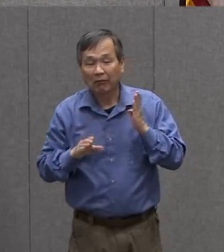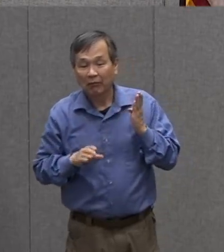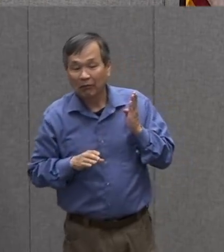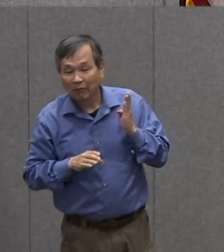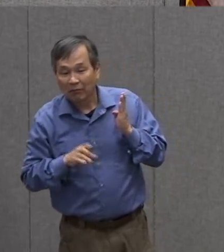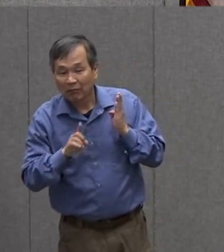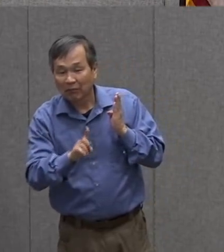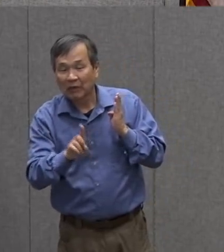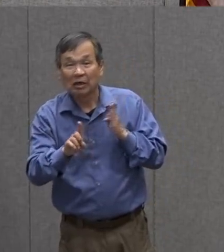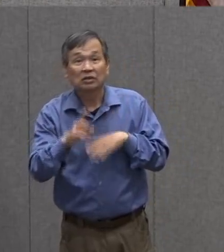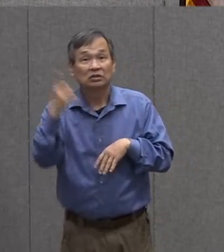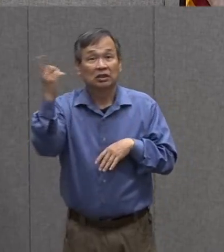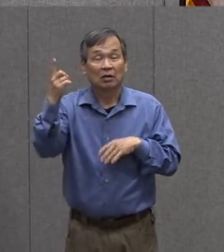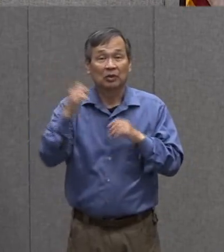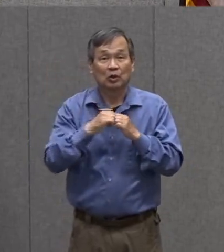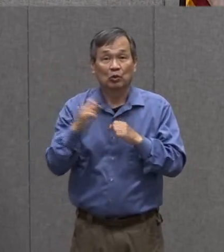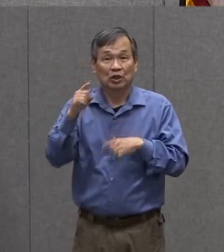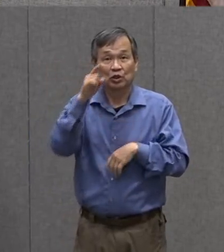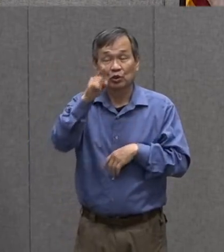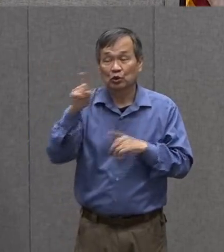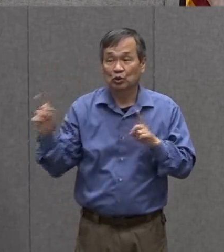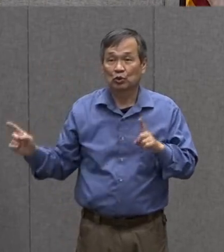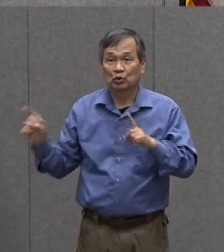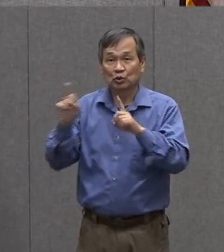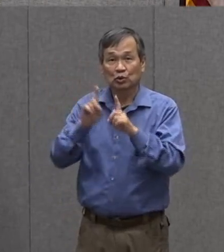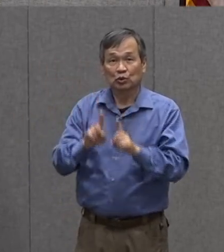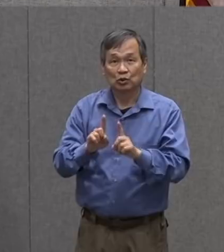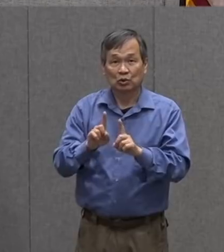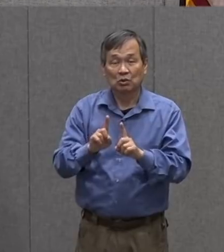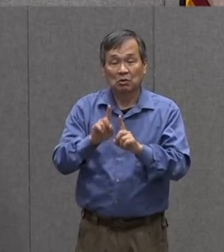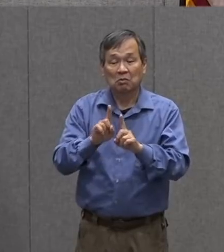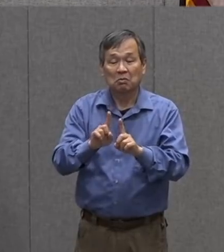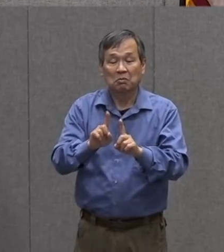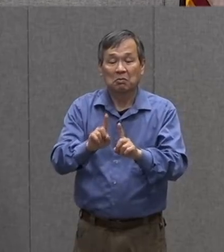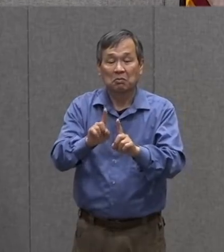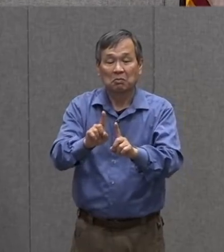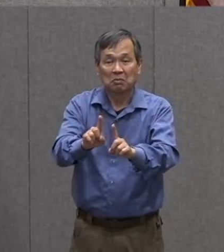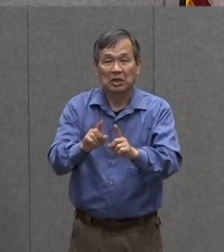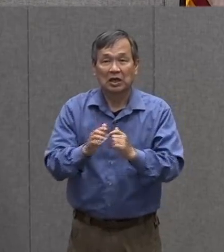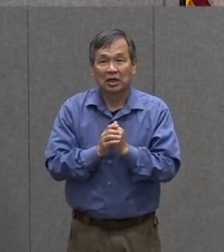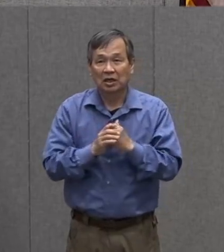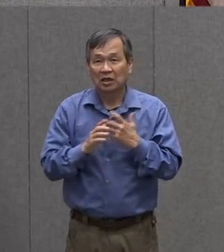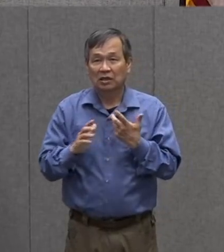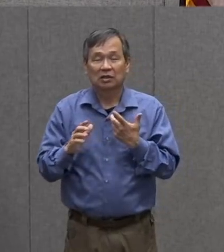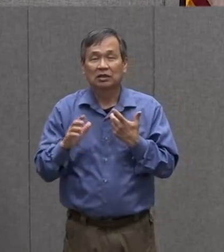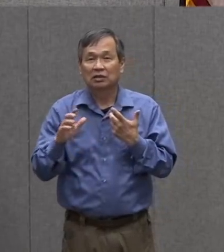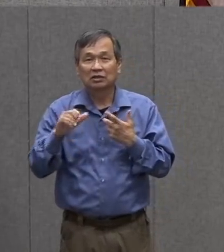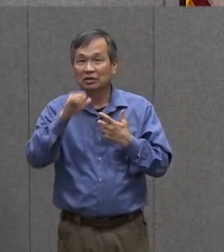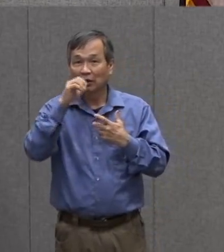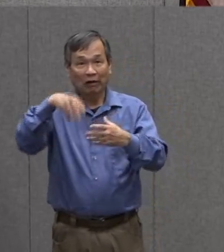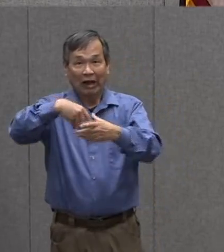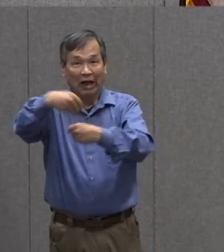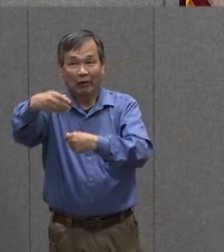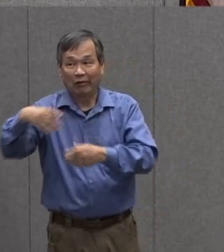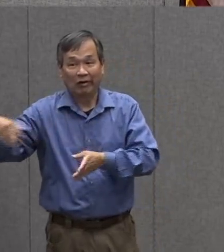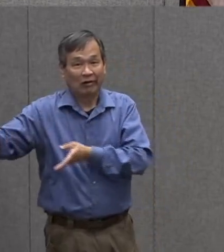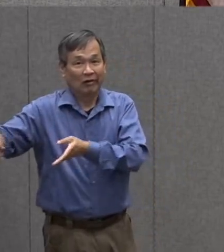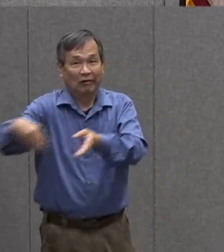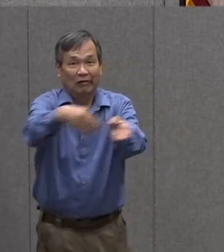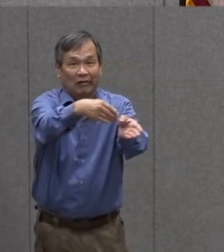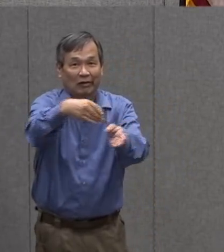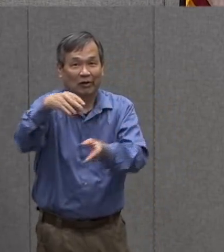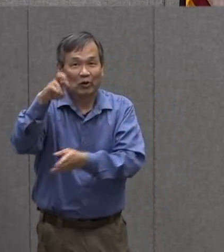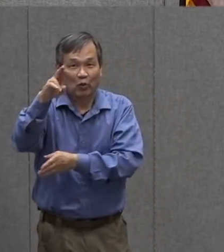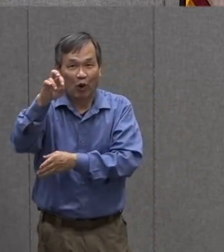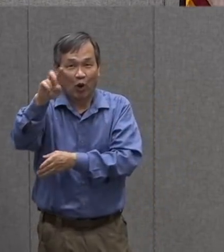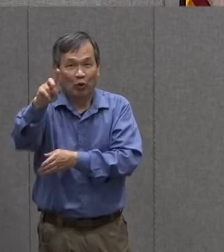somebody can go with you a little bit further out and it's not in the middle of the road and you can stay